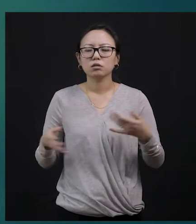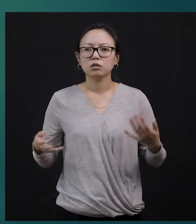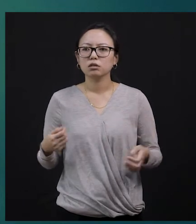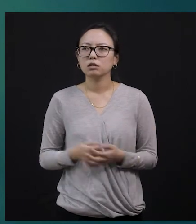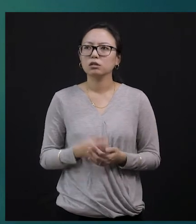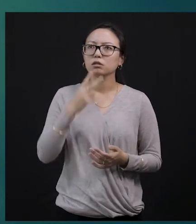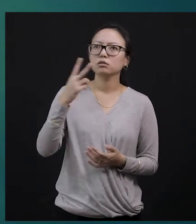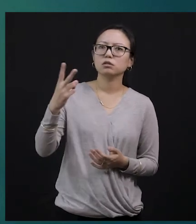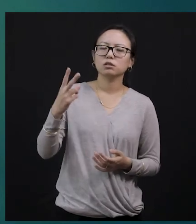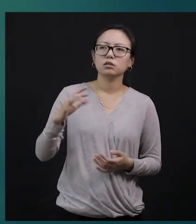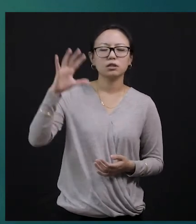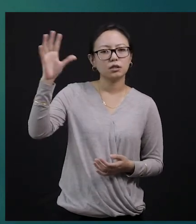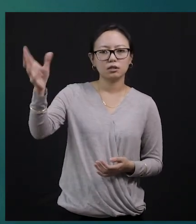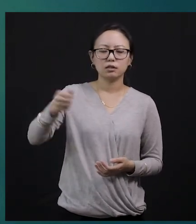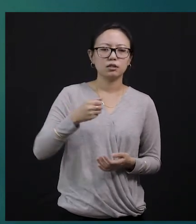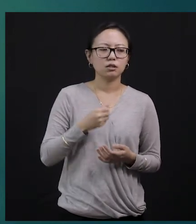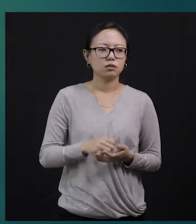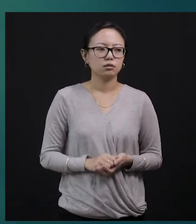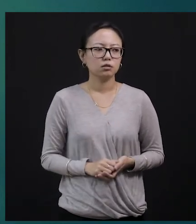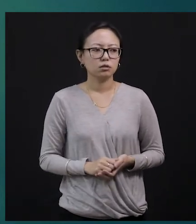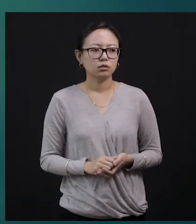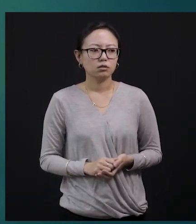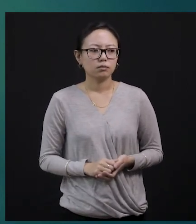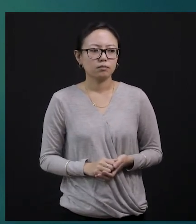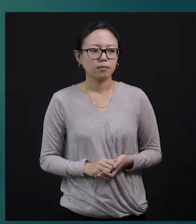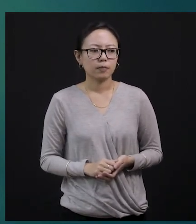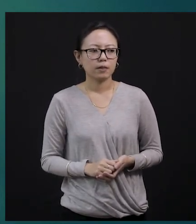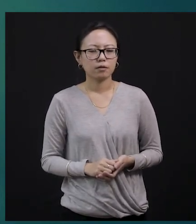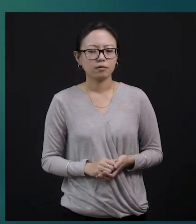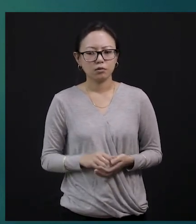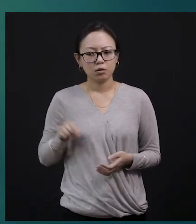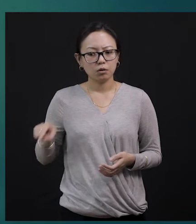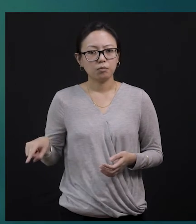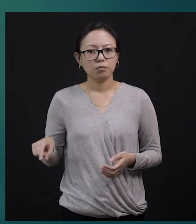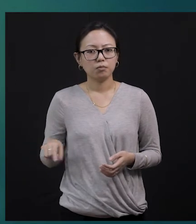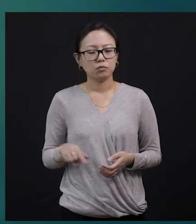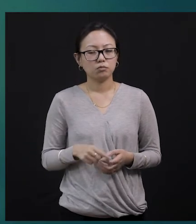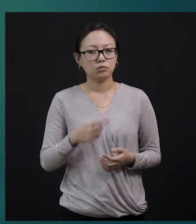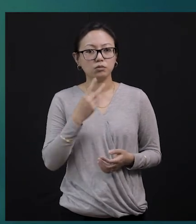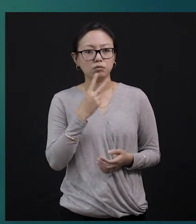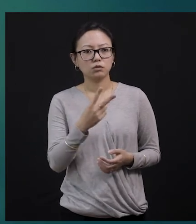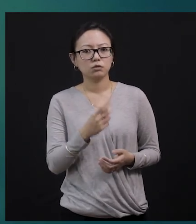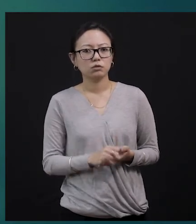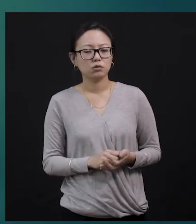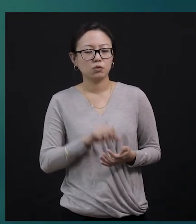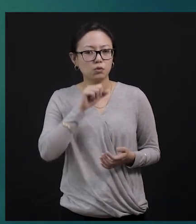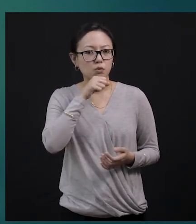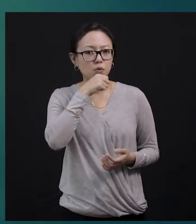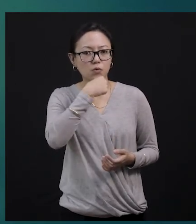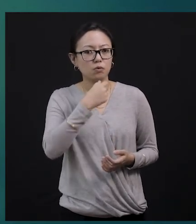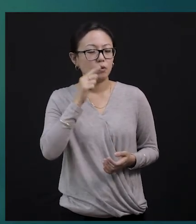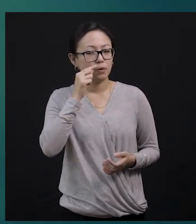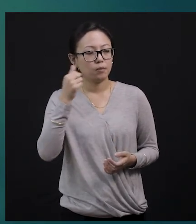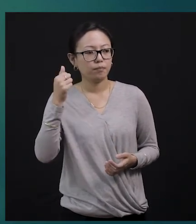man, an old man, bought six discs for 50 pies. And when he added the numbers, it came up to